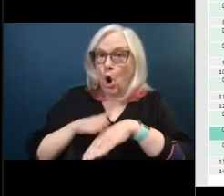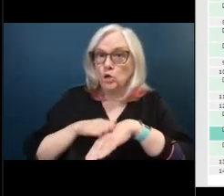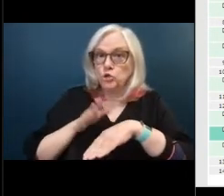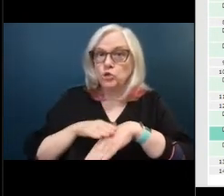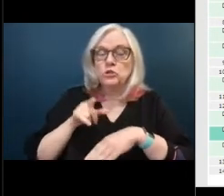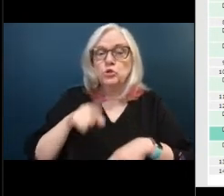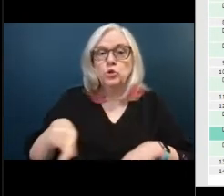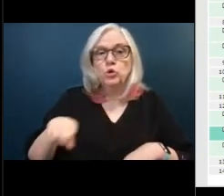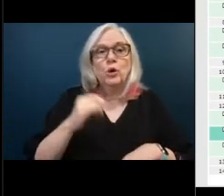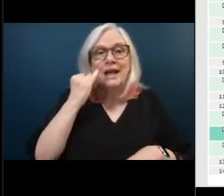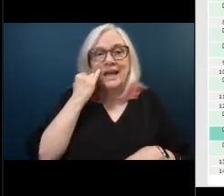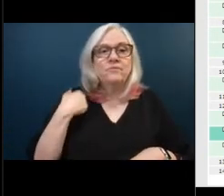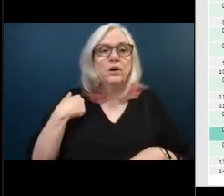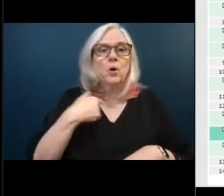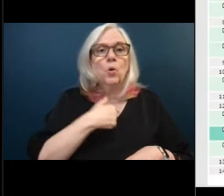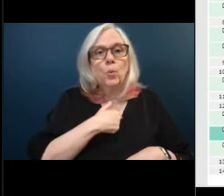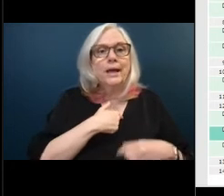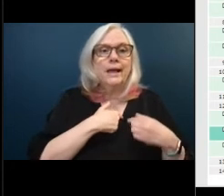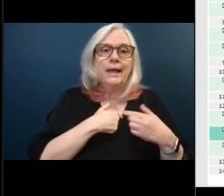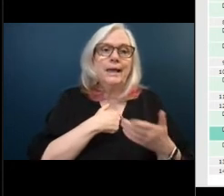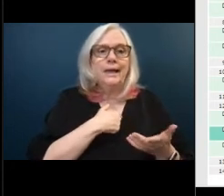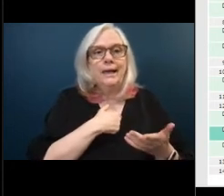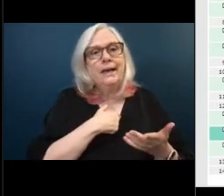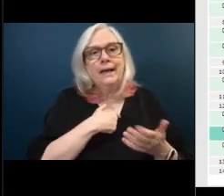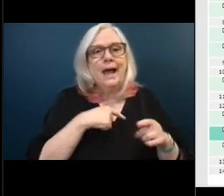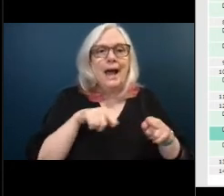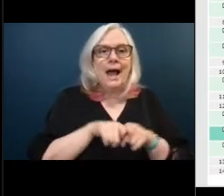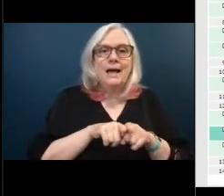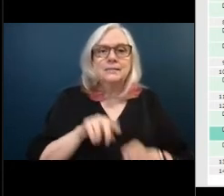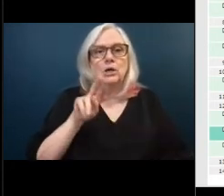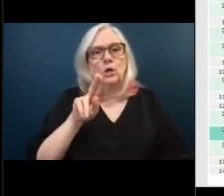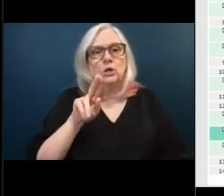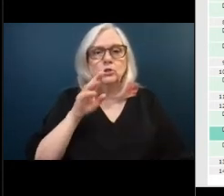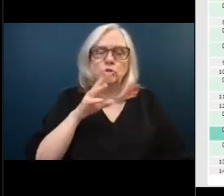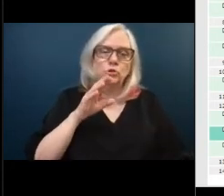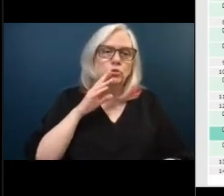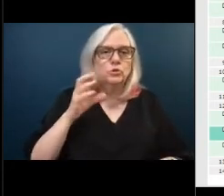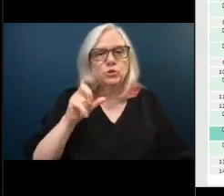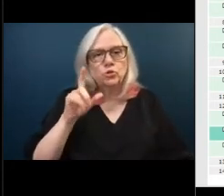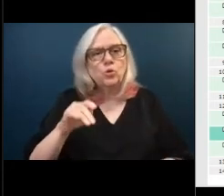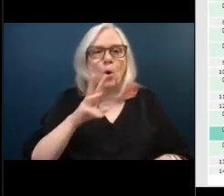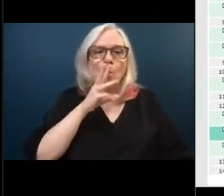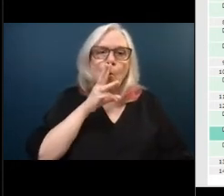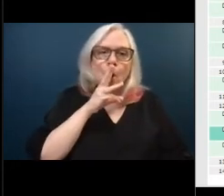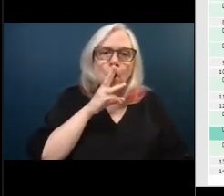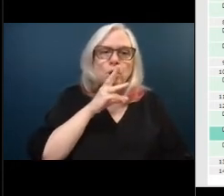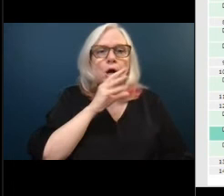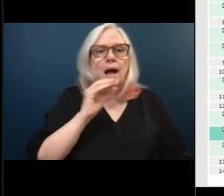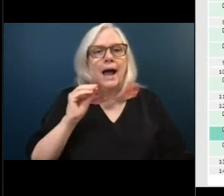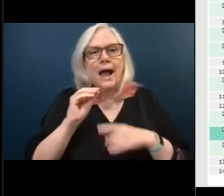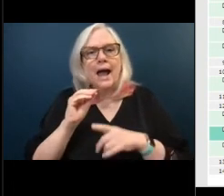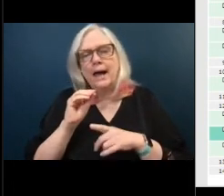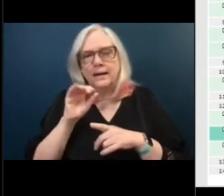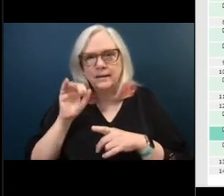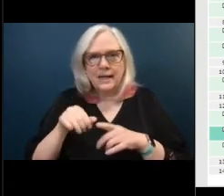we as a stormwater utility are being asked to look at private canals and assess them understood there's a